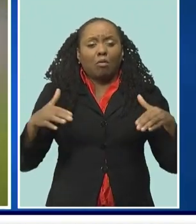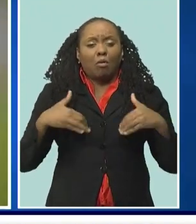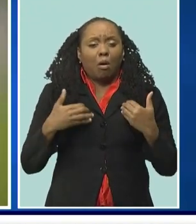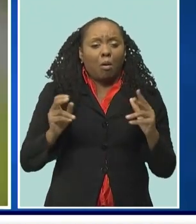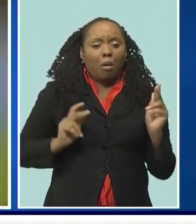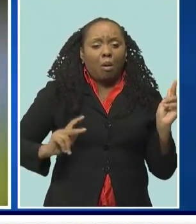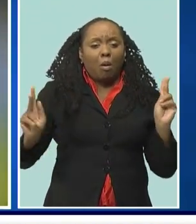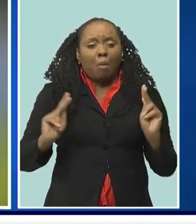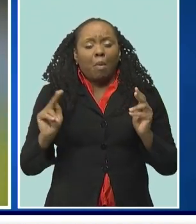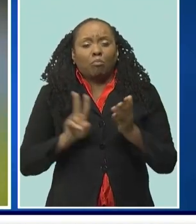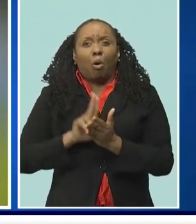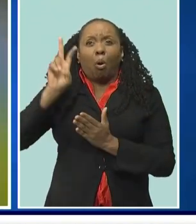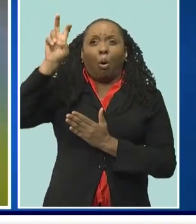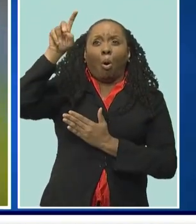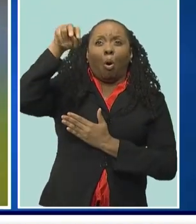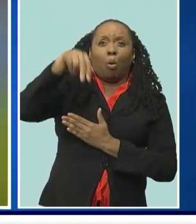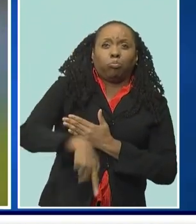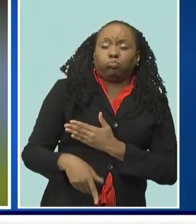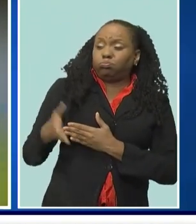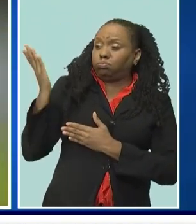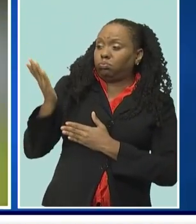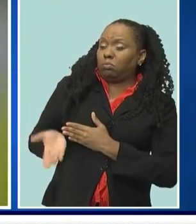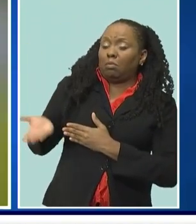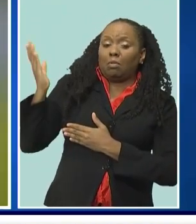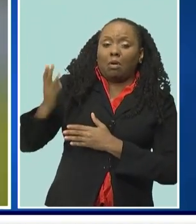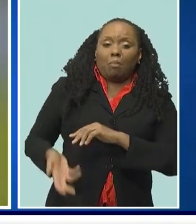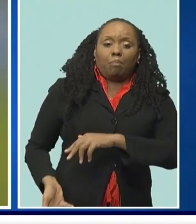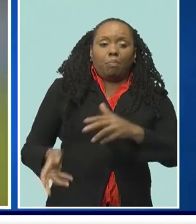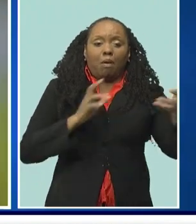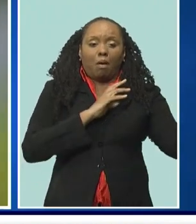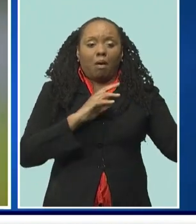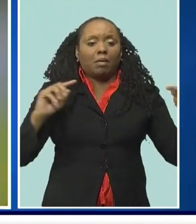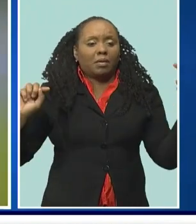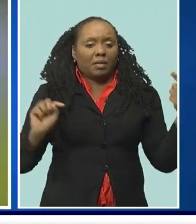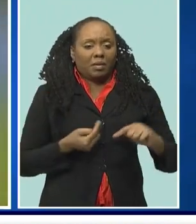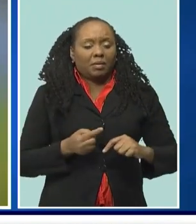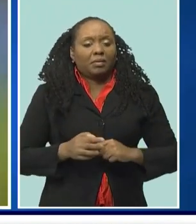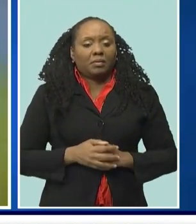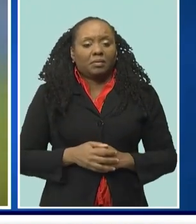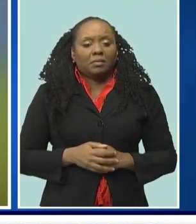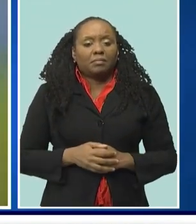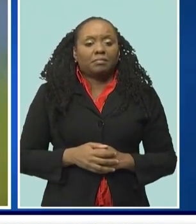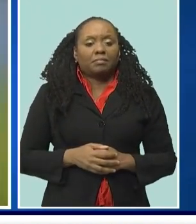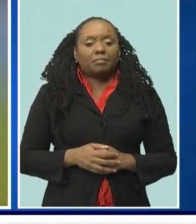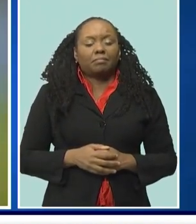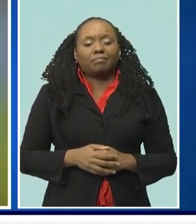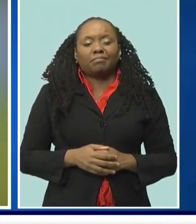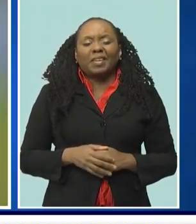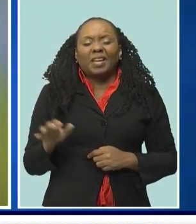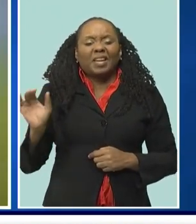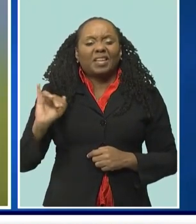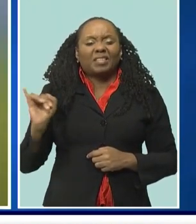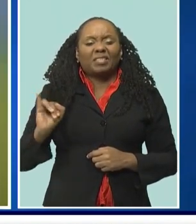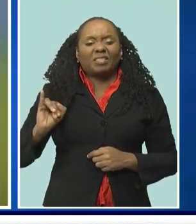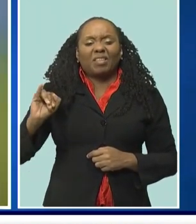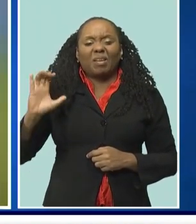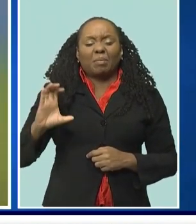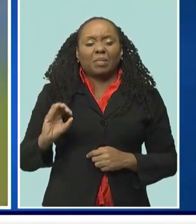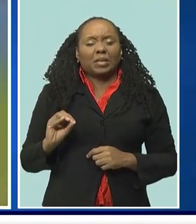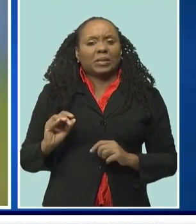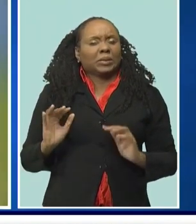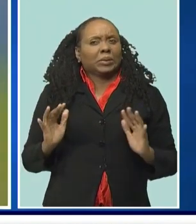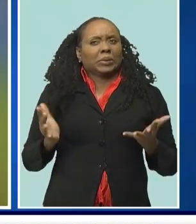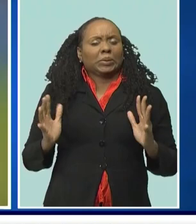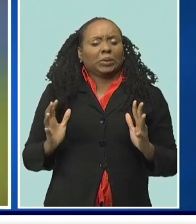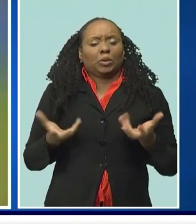venue and scaled the fences, in a few cases causing disruption and injury. He says while the situation has prompted more scrutiny by insurance